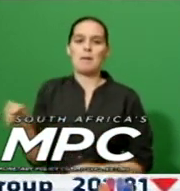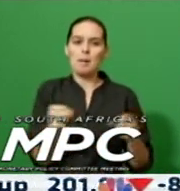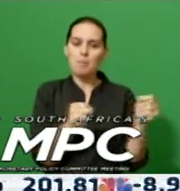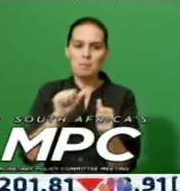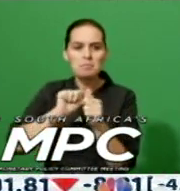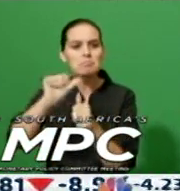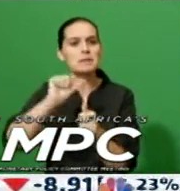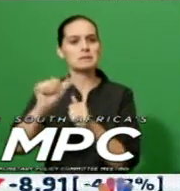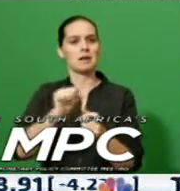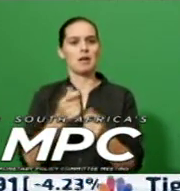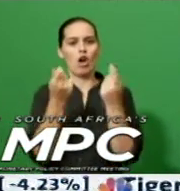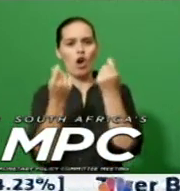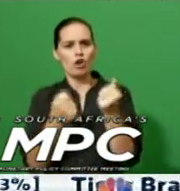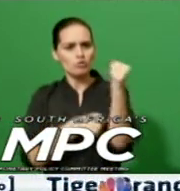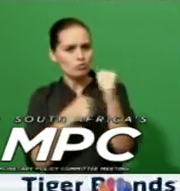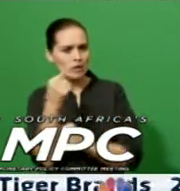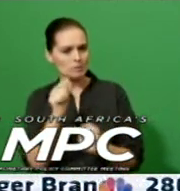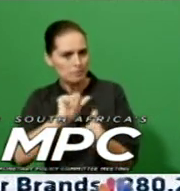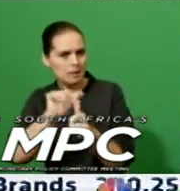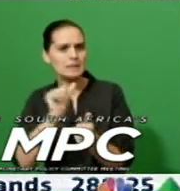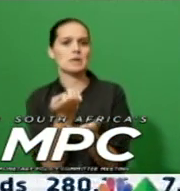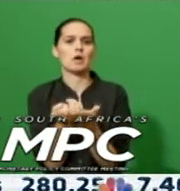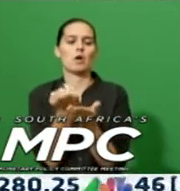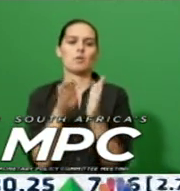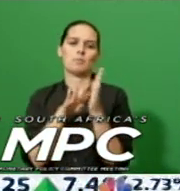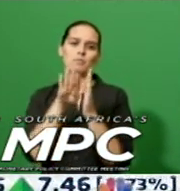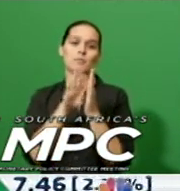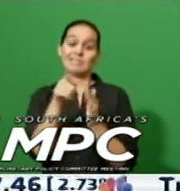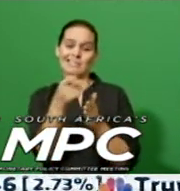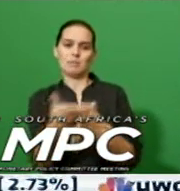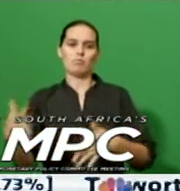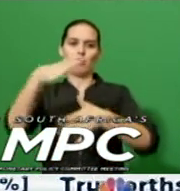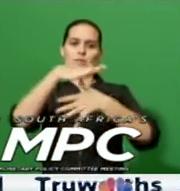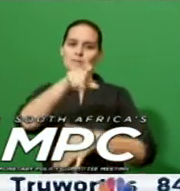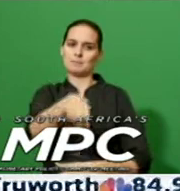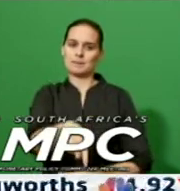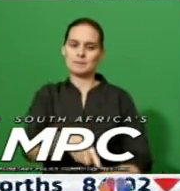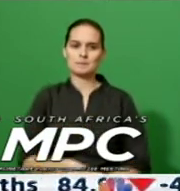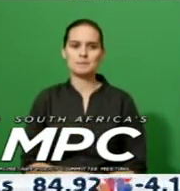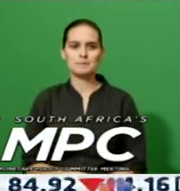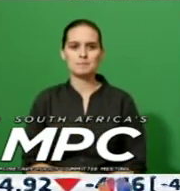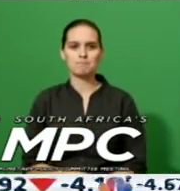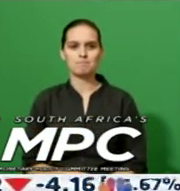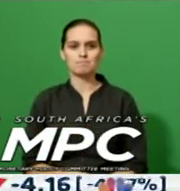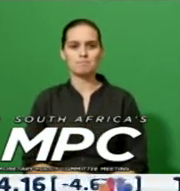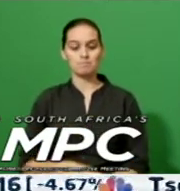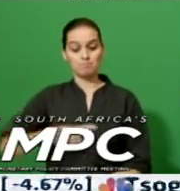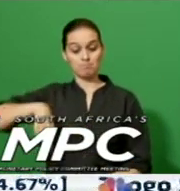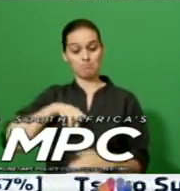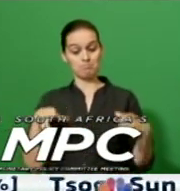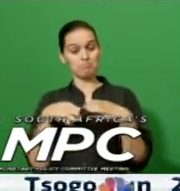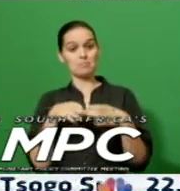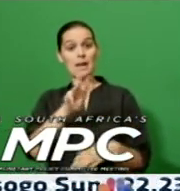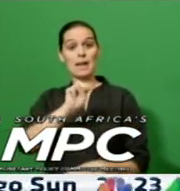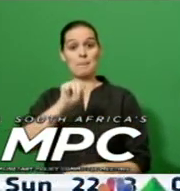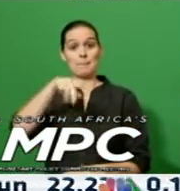and lower the cost structure of the cost should be prioritized. The MPC has